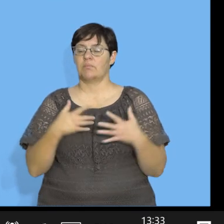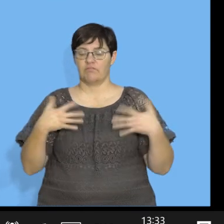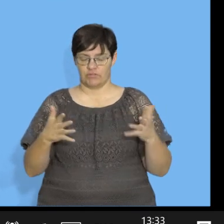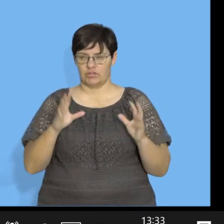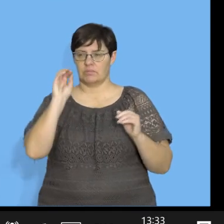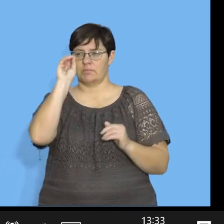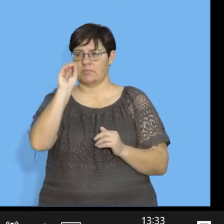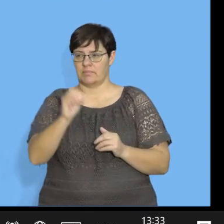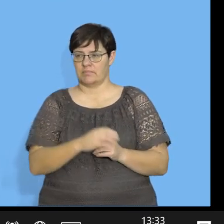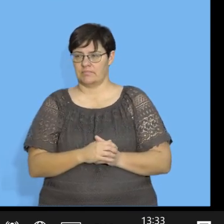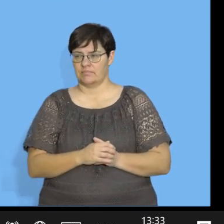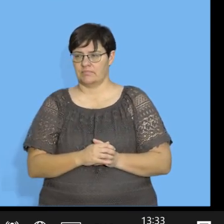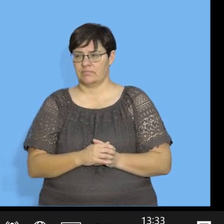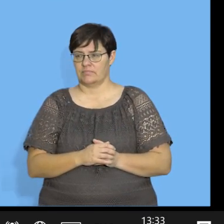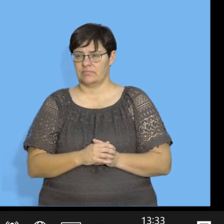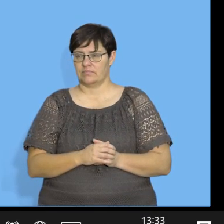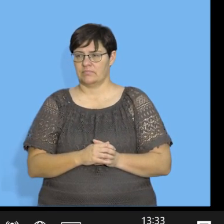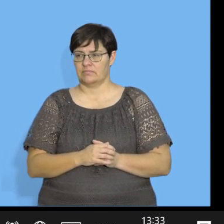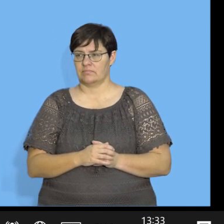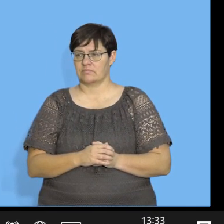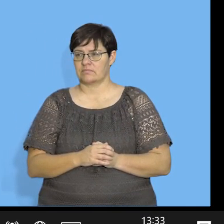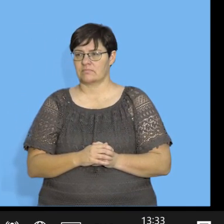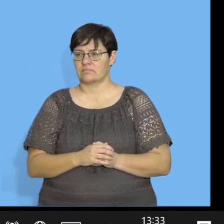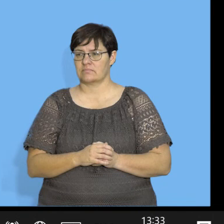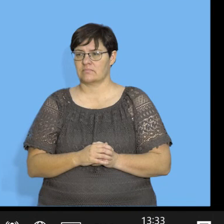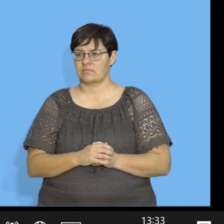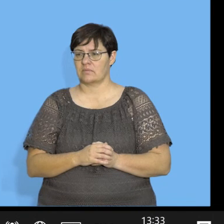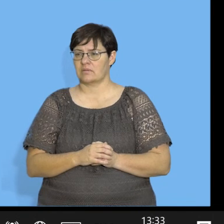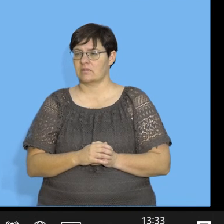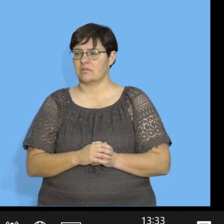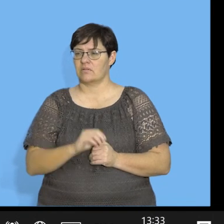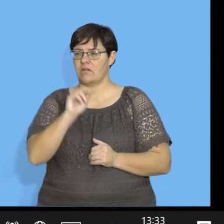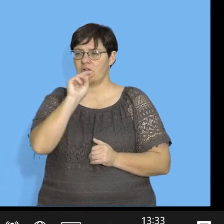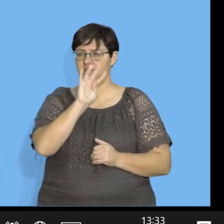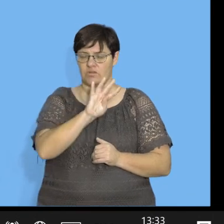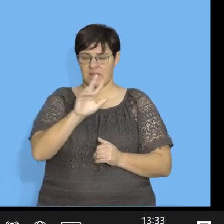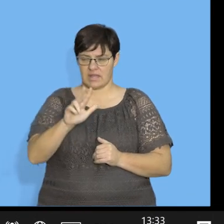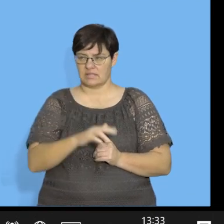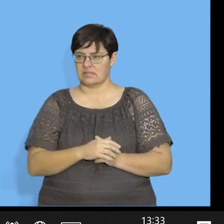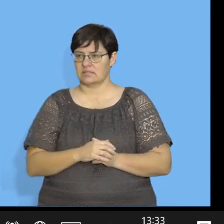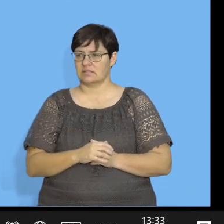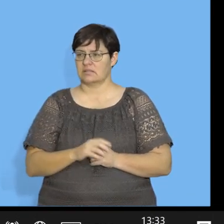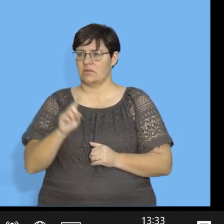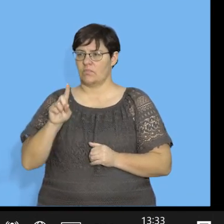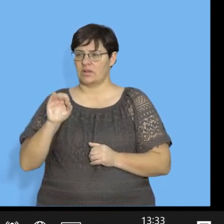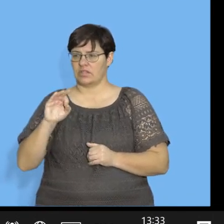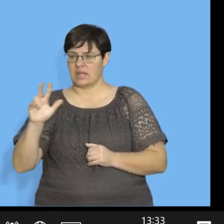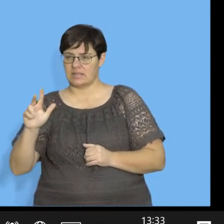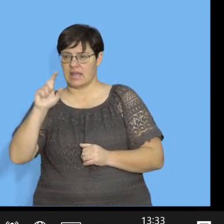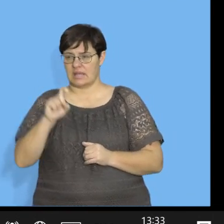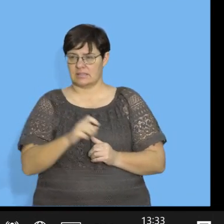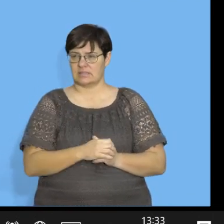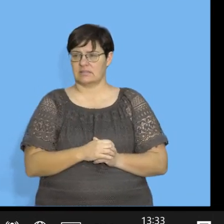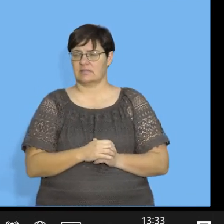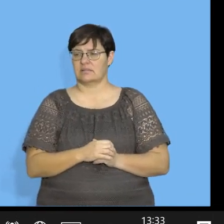So, I've already have imported our data. We can see that 48, 138,